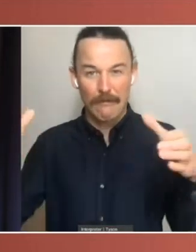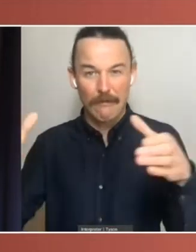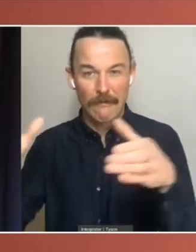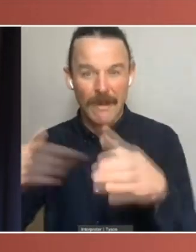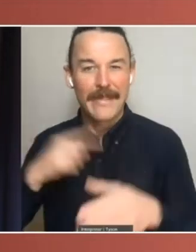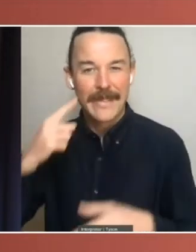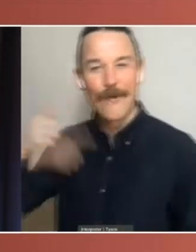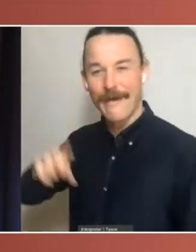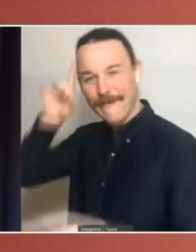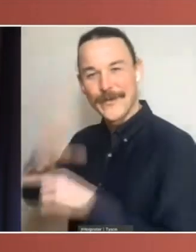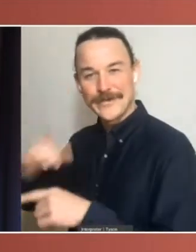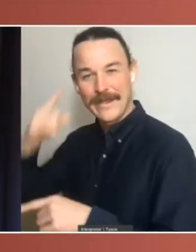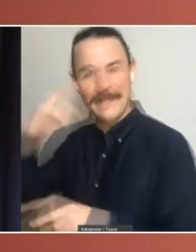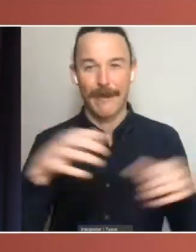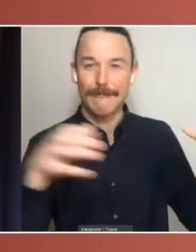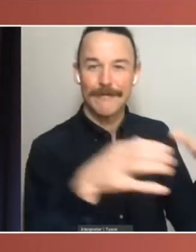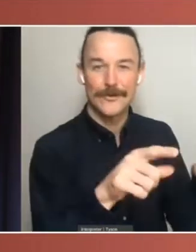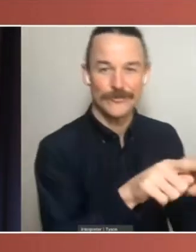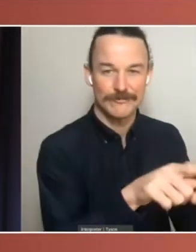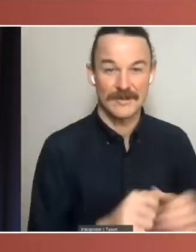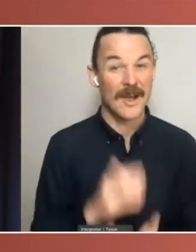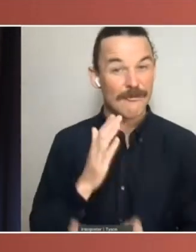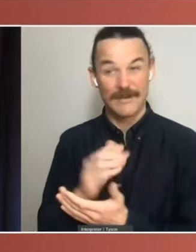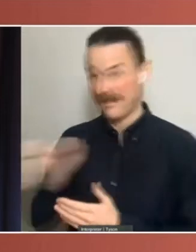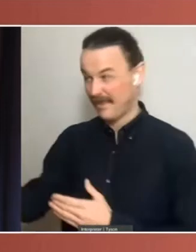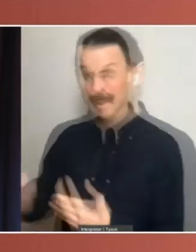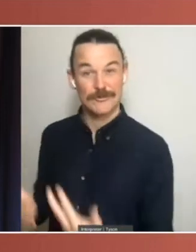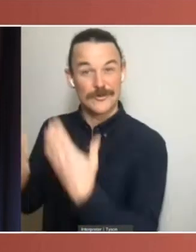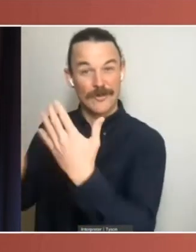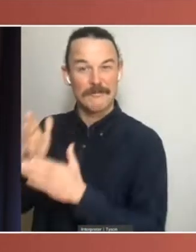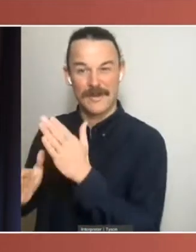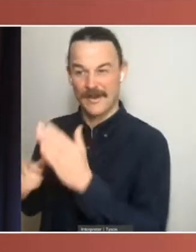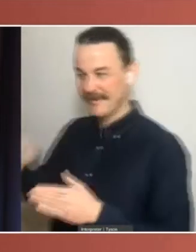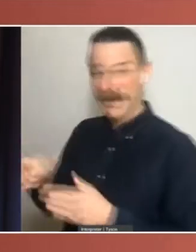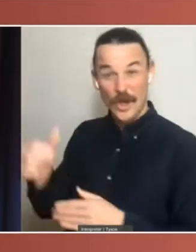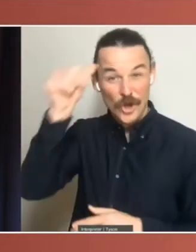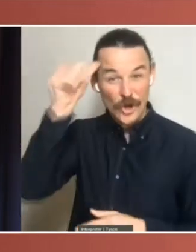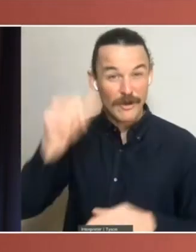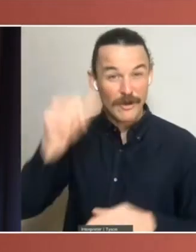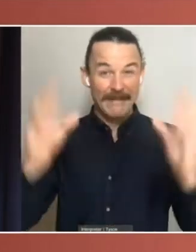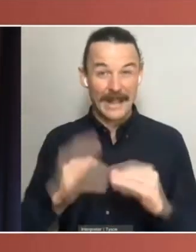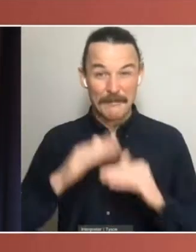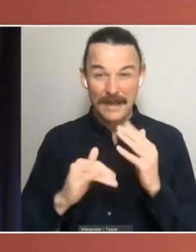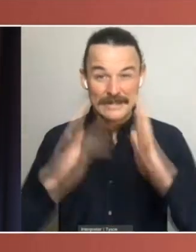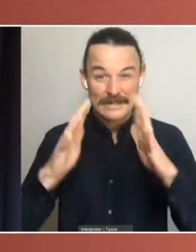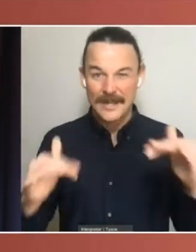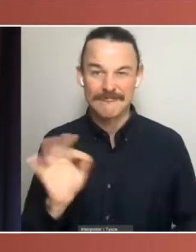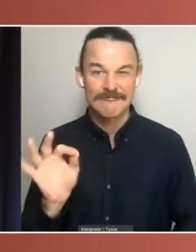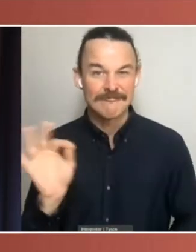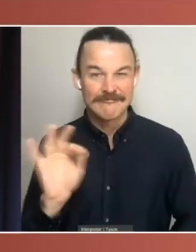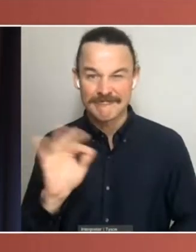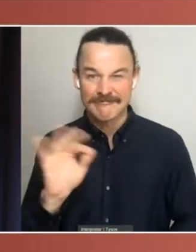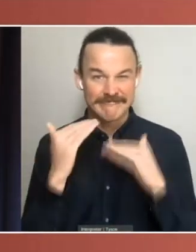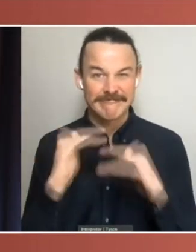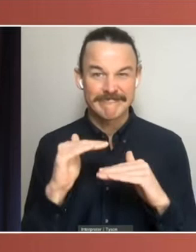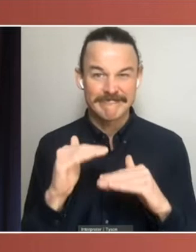paint a concerning picture of the limits of the public's knowledge of the Senate. In conversations around our findings, we heard from many